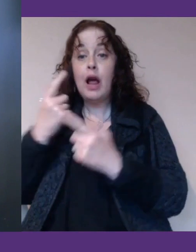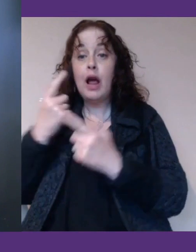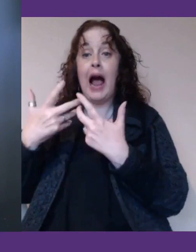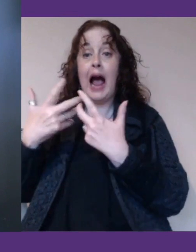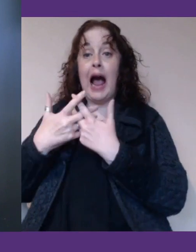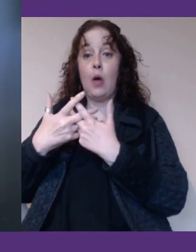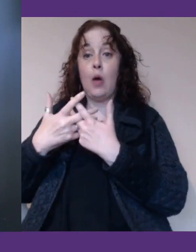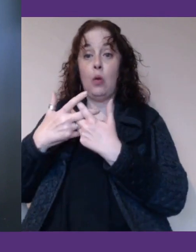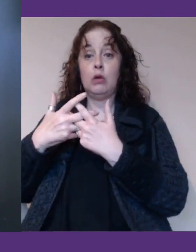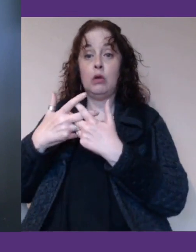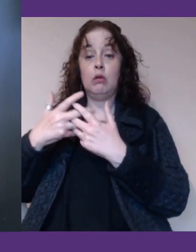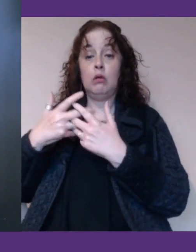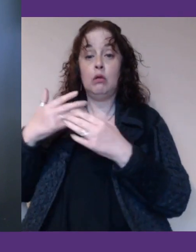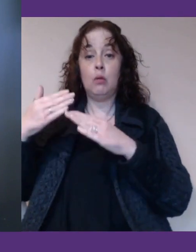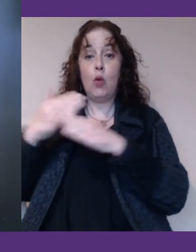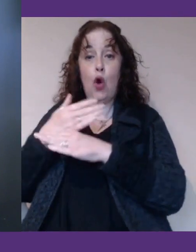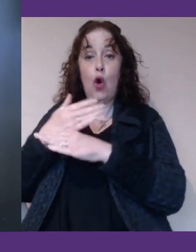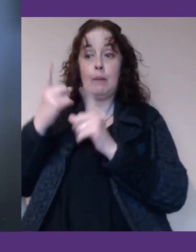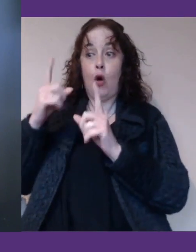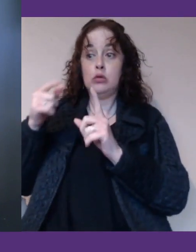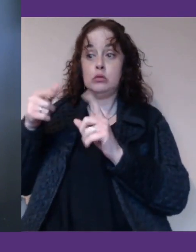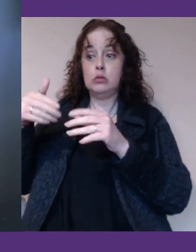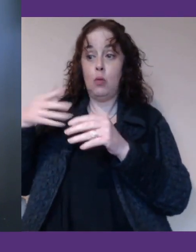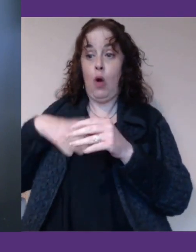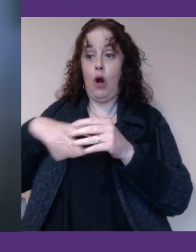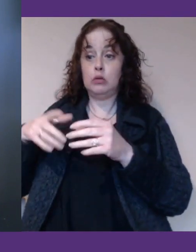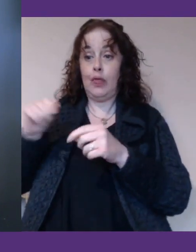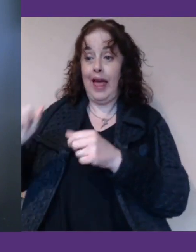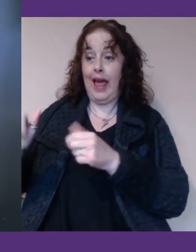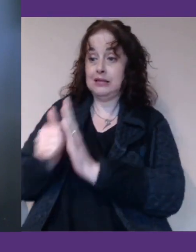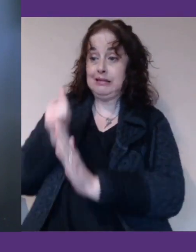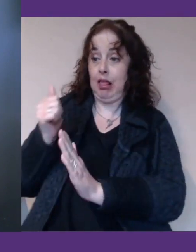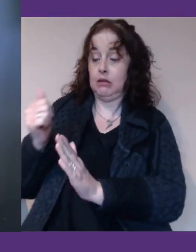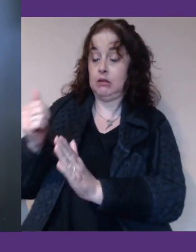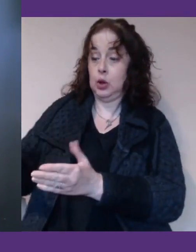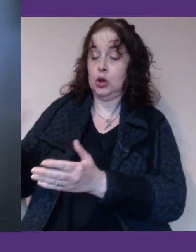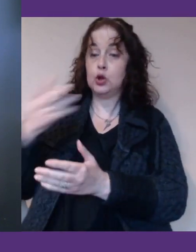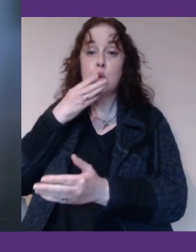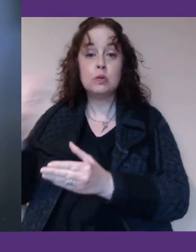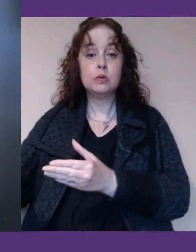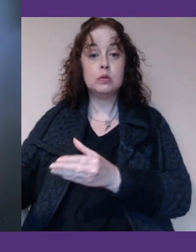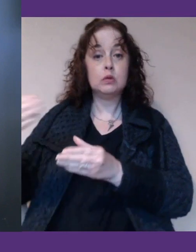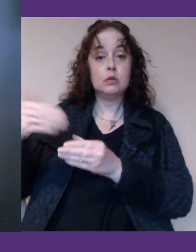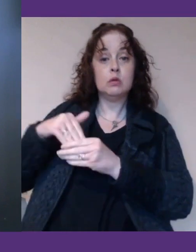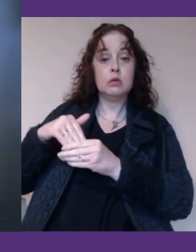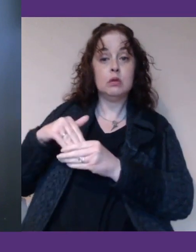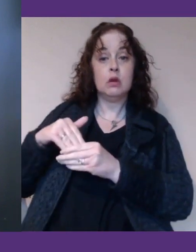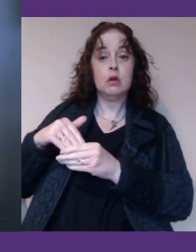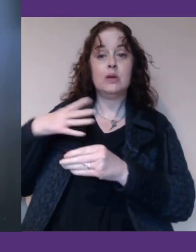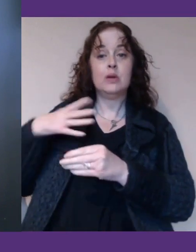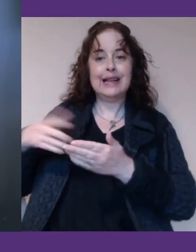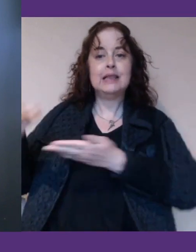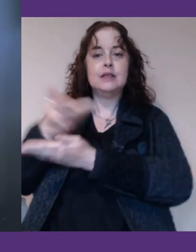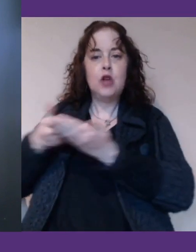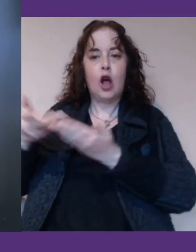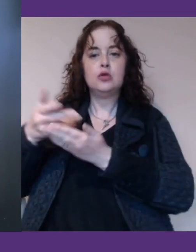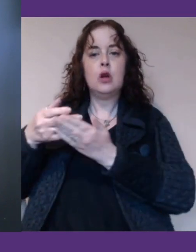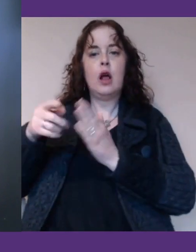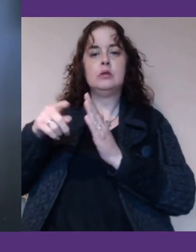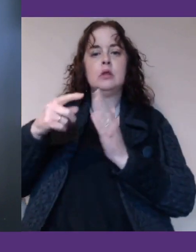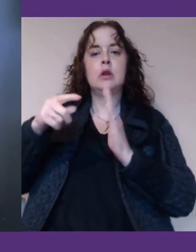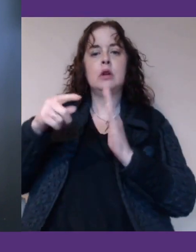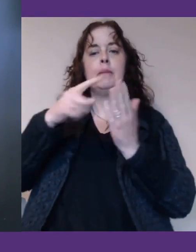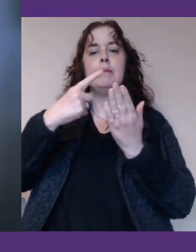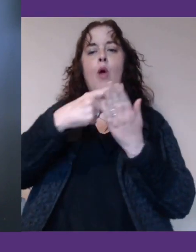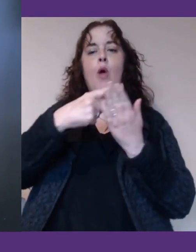and what the tools are to bring their talents forward. So you're seeing those discussions happen at a policy level about what are some